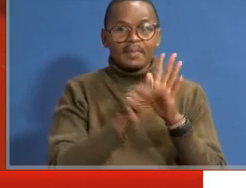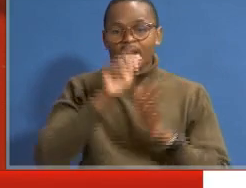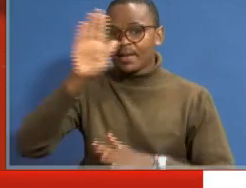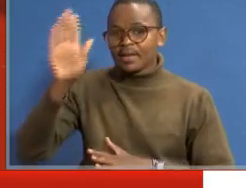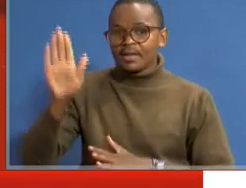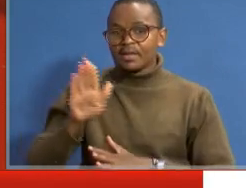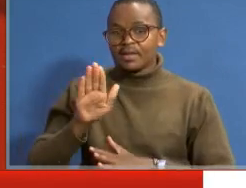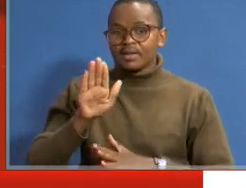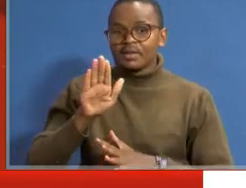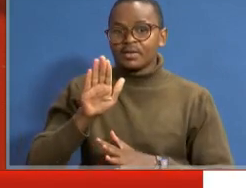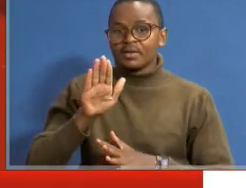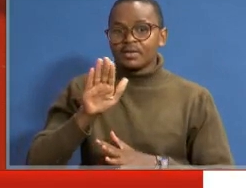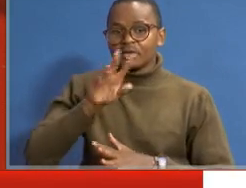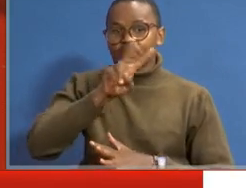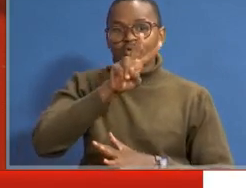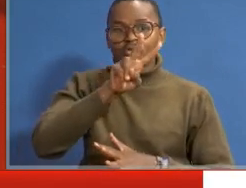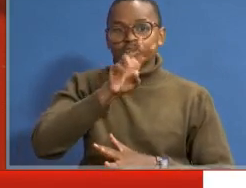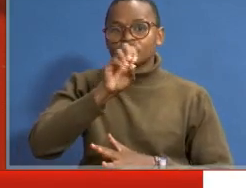2003,